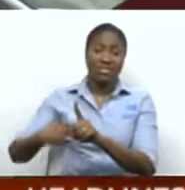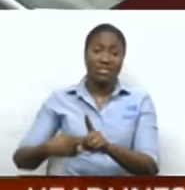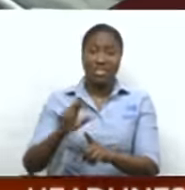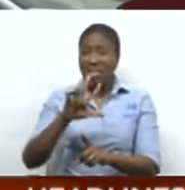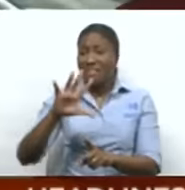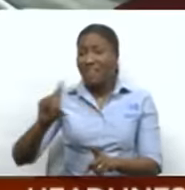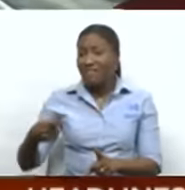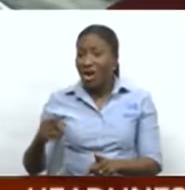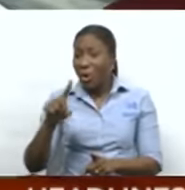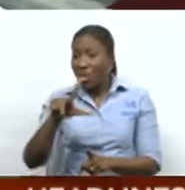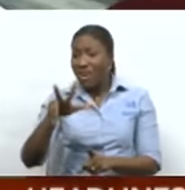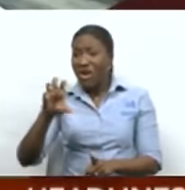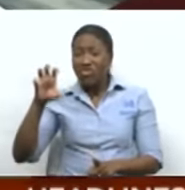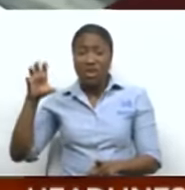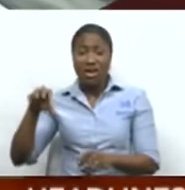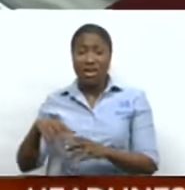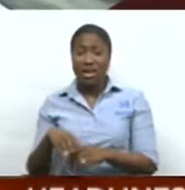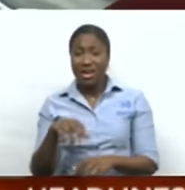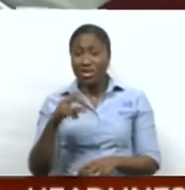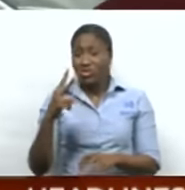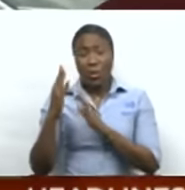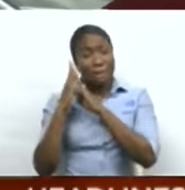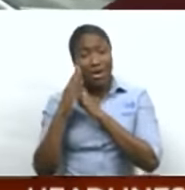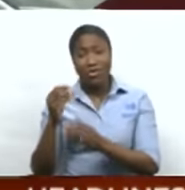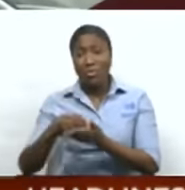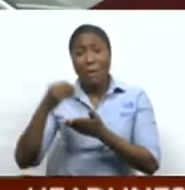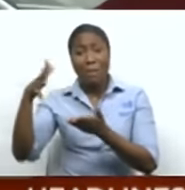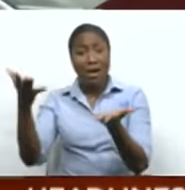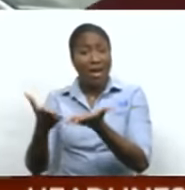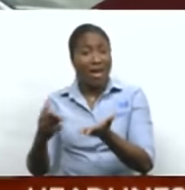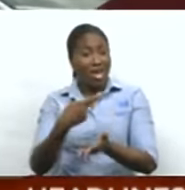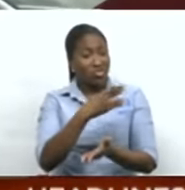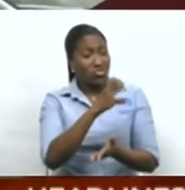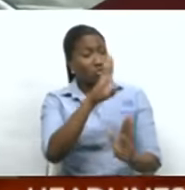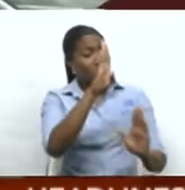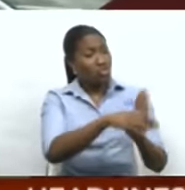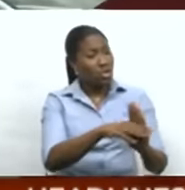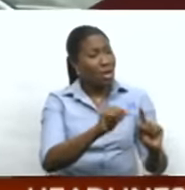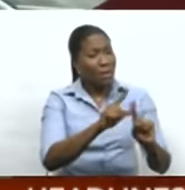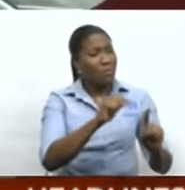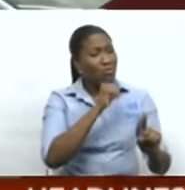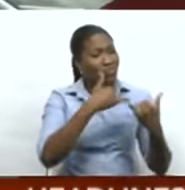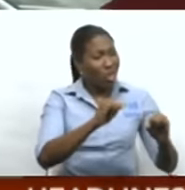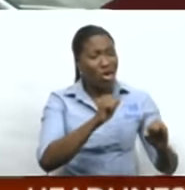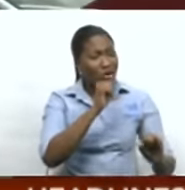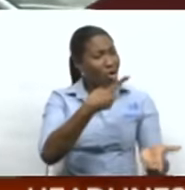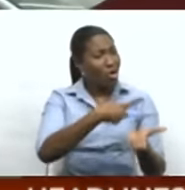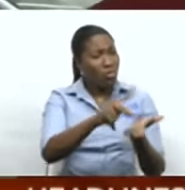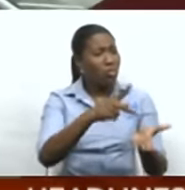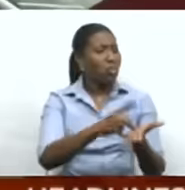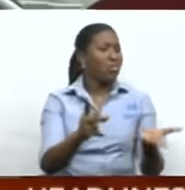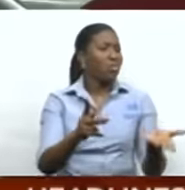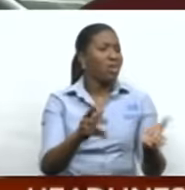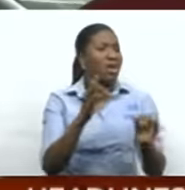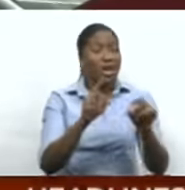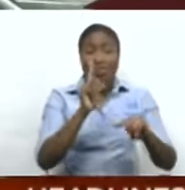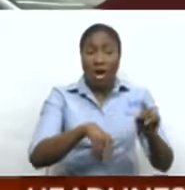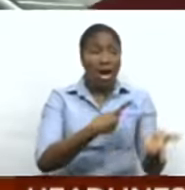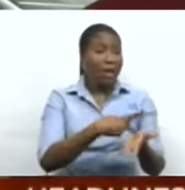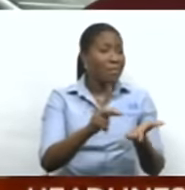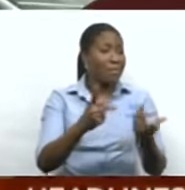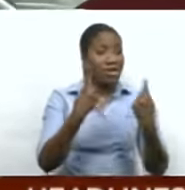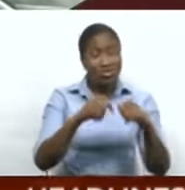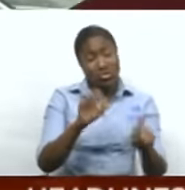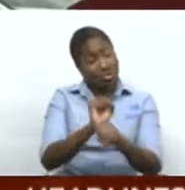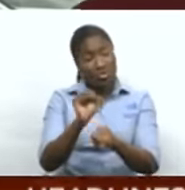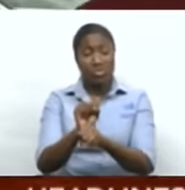,500 out there for regular two-bedroom, and you're still, I don't want say refusing, but there are channels, if you can't make your payments, you go on the way